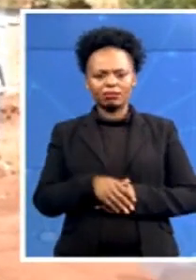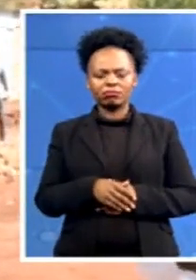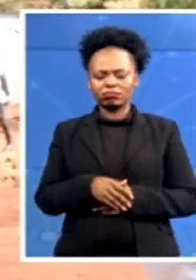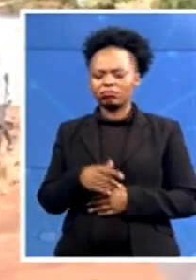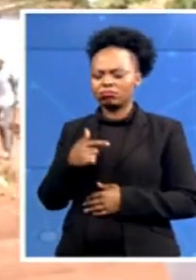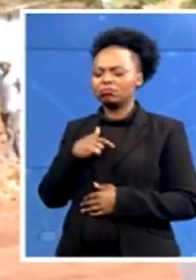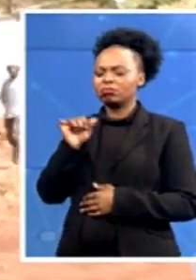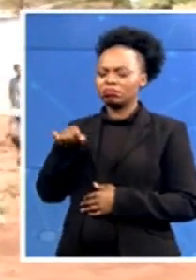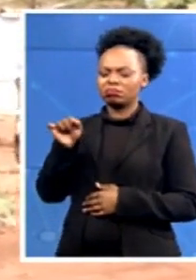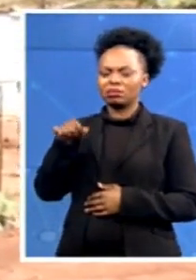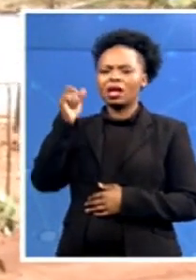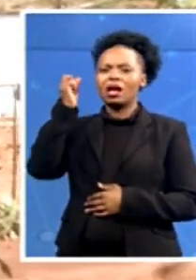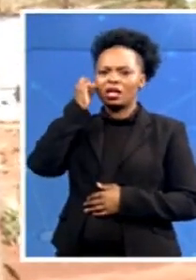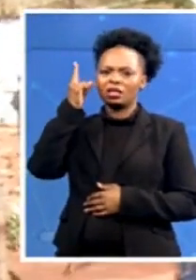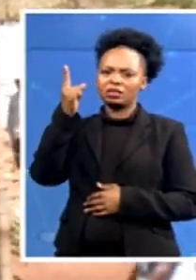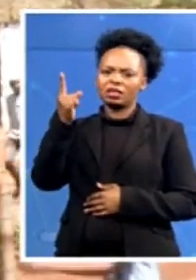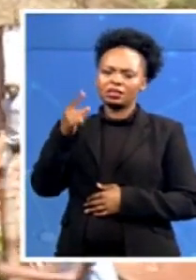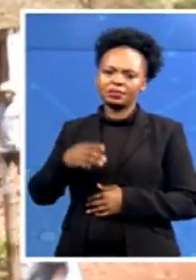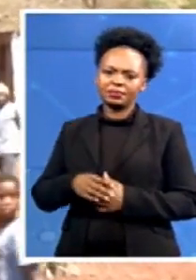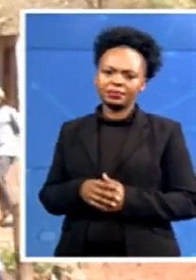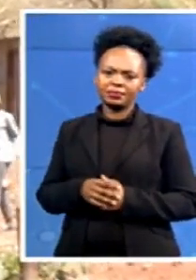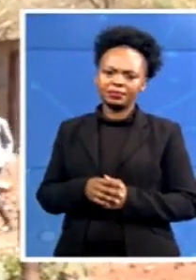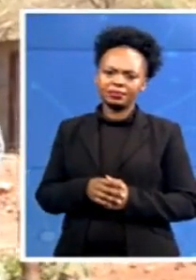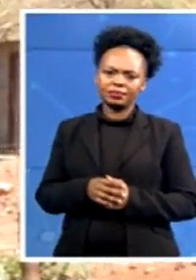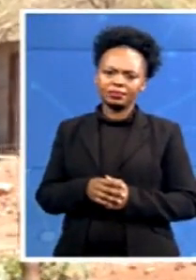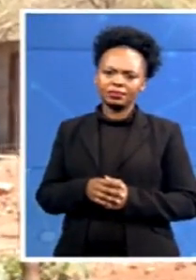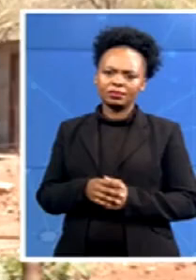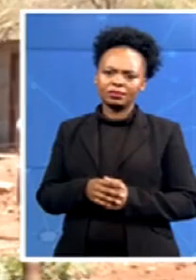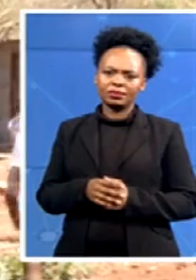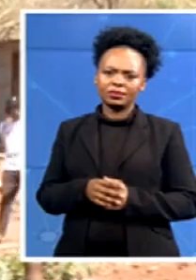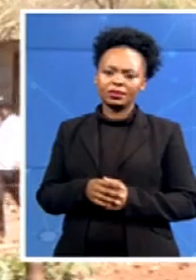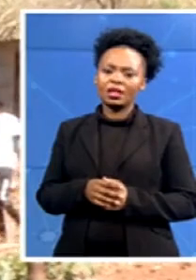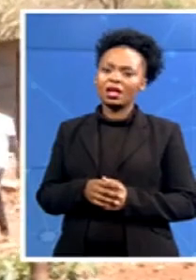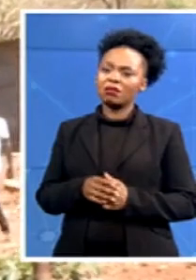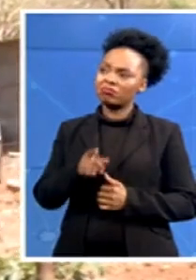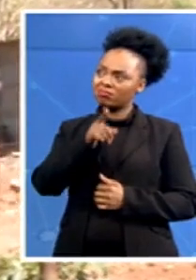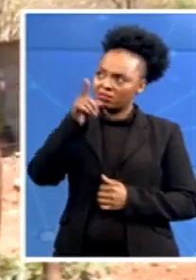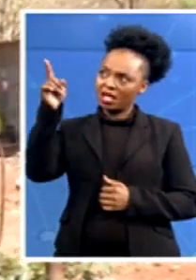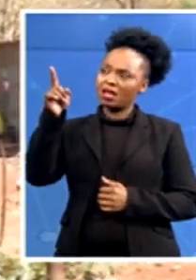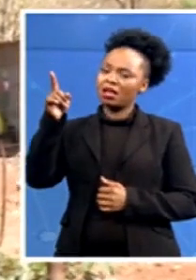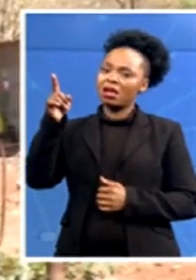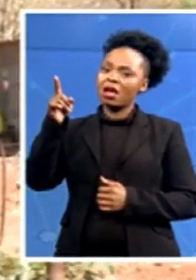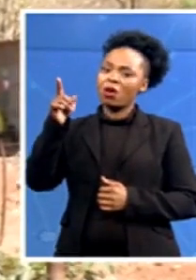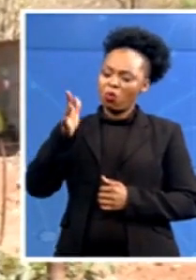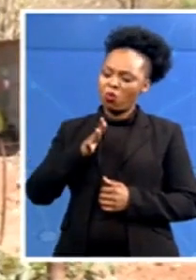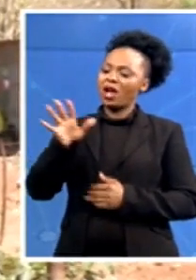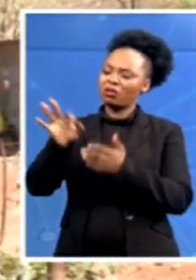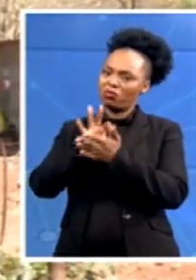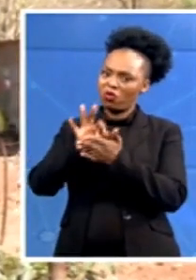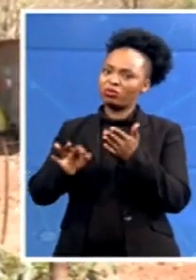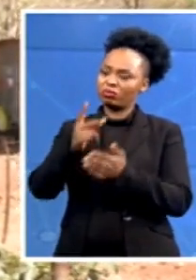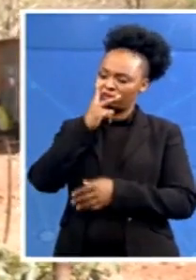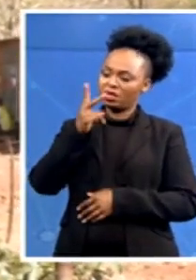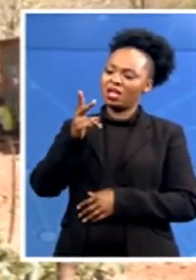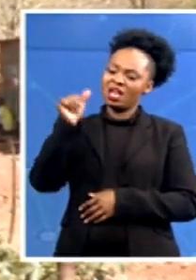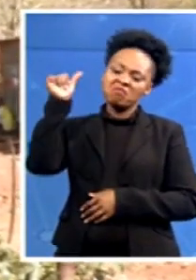Right now, they want us to vote for them. Their bees, even the noise that is playing on the background, they are on